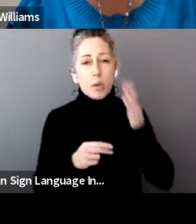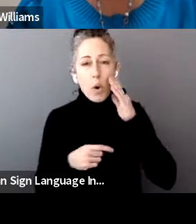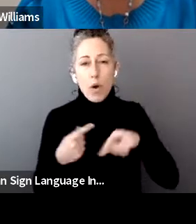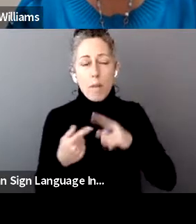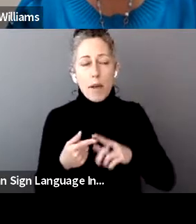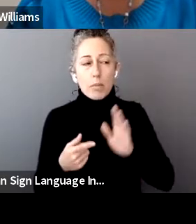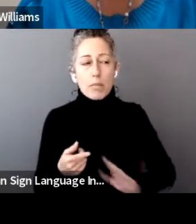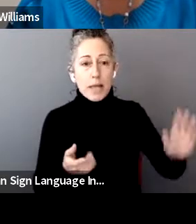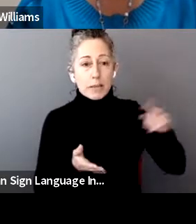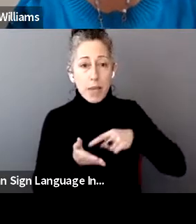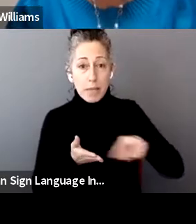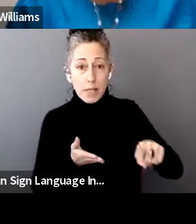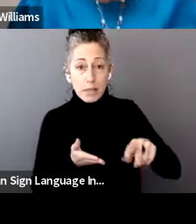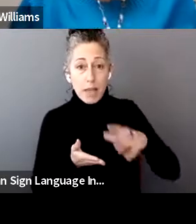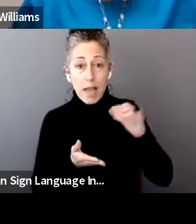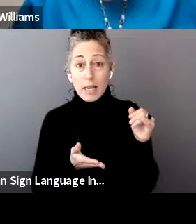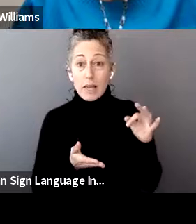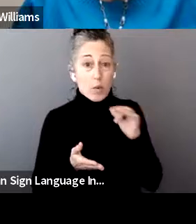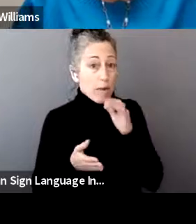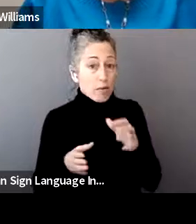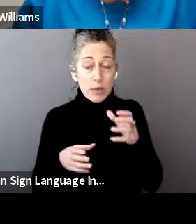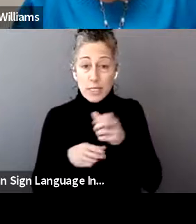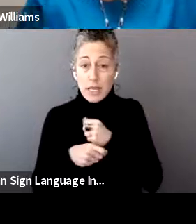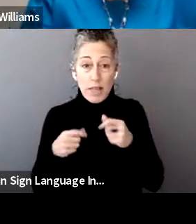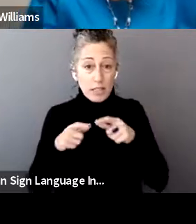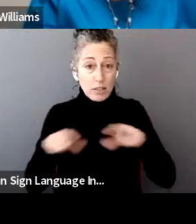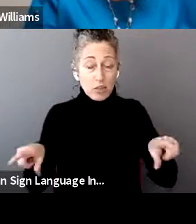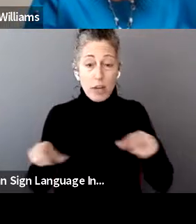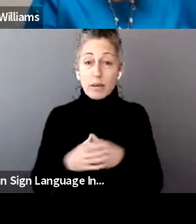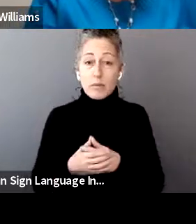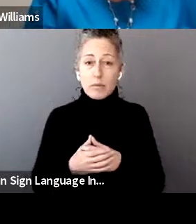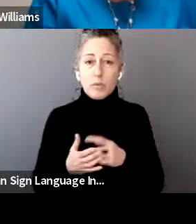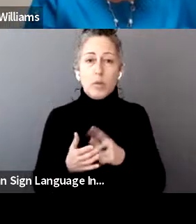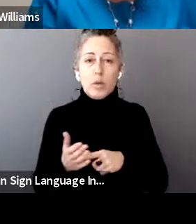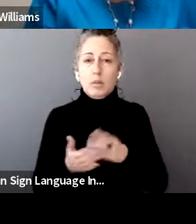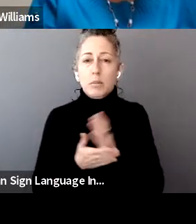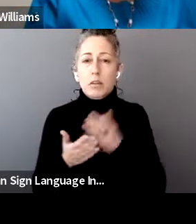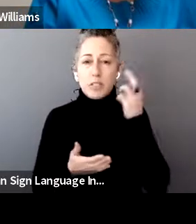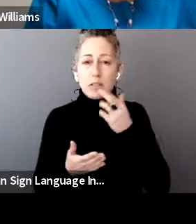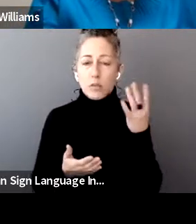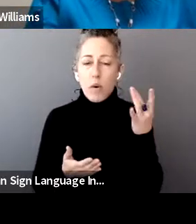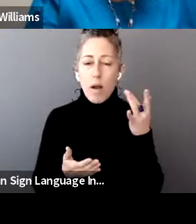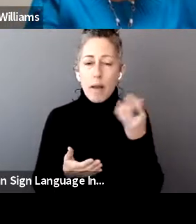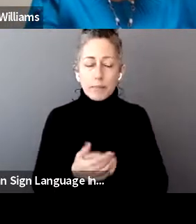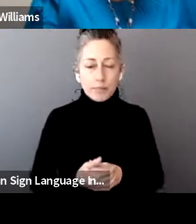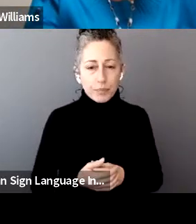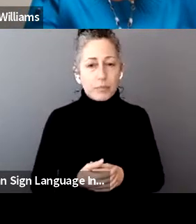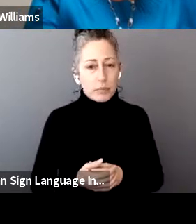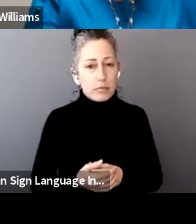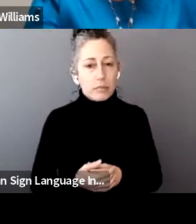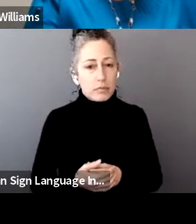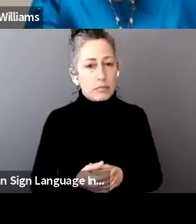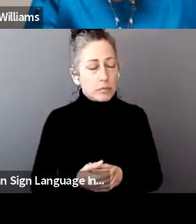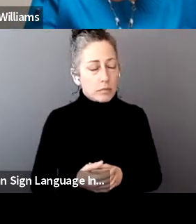and if they have not yet received them? What could be some reasons why? So we've talked a little bit about that today,